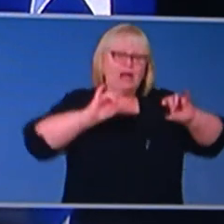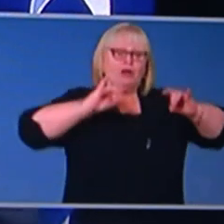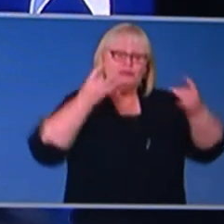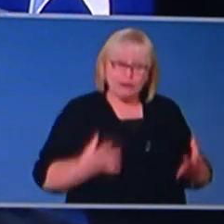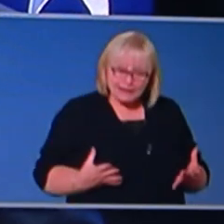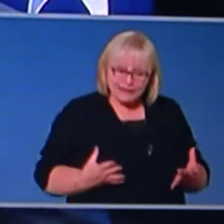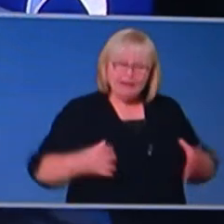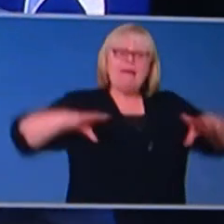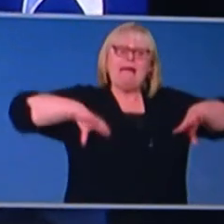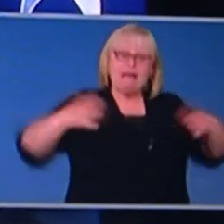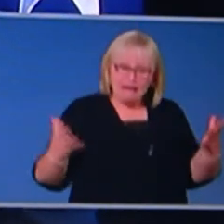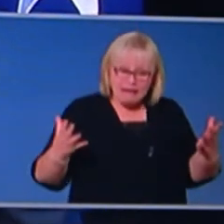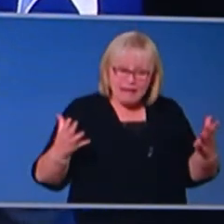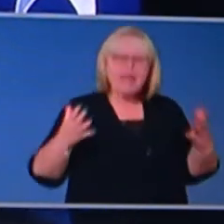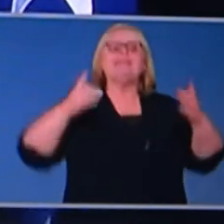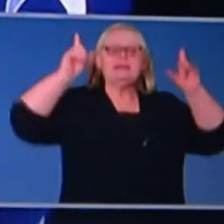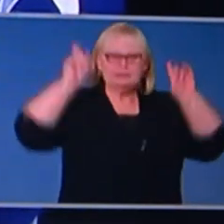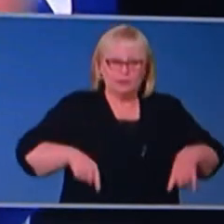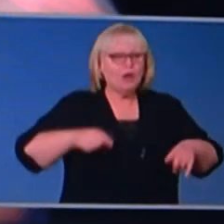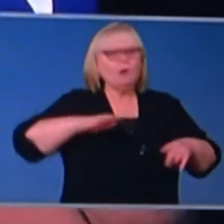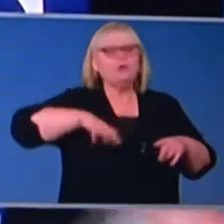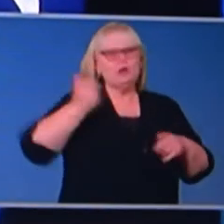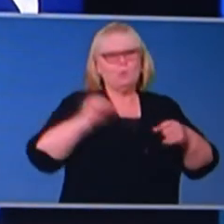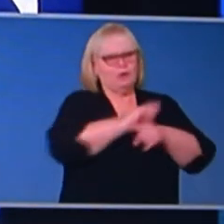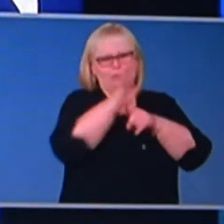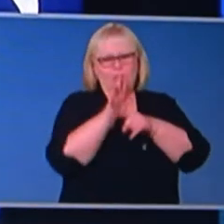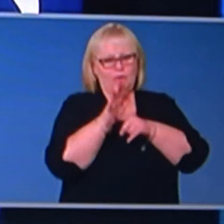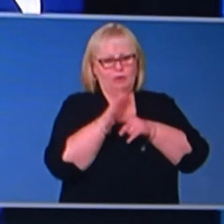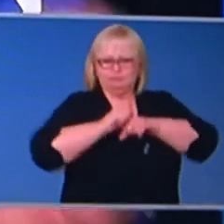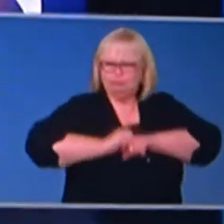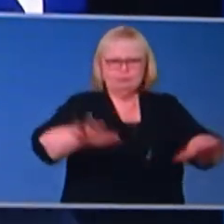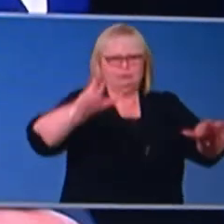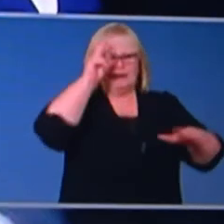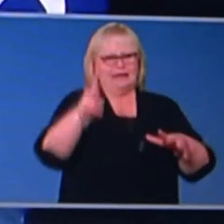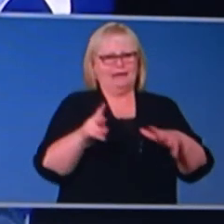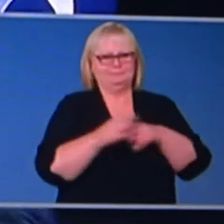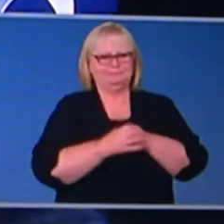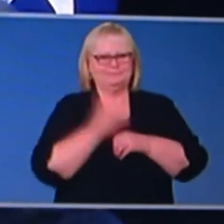coronavirus does not get a run on it again. Sorry.